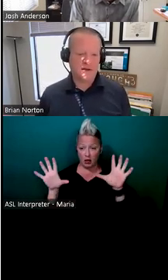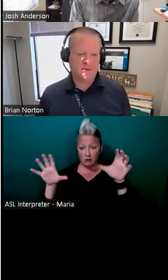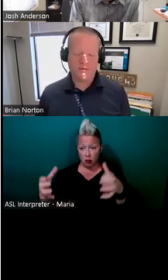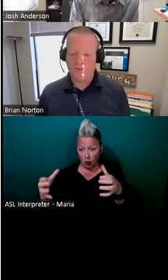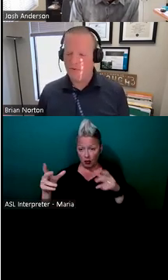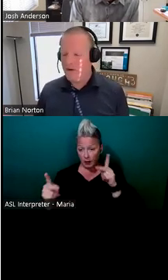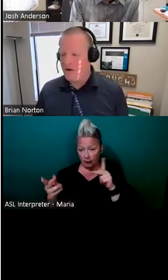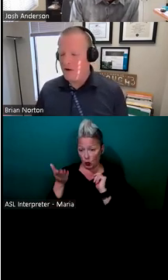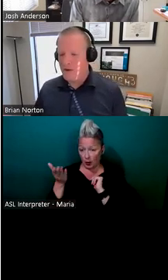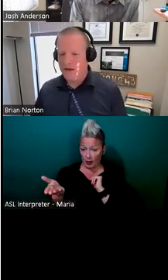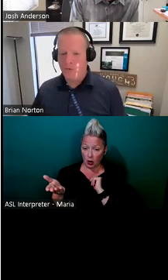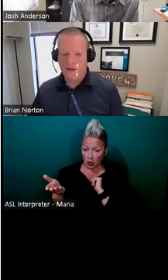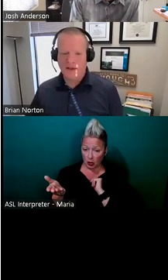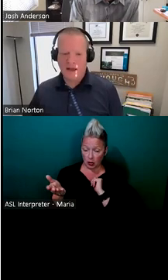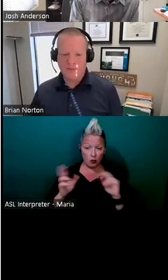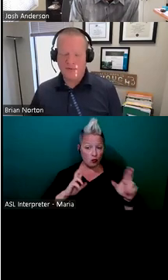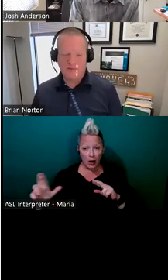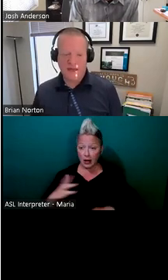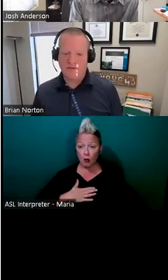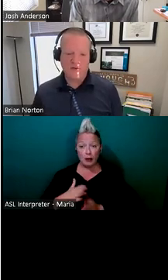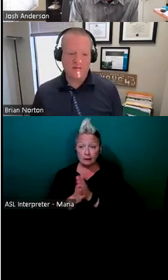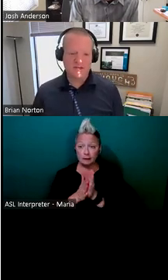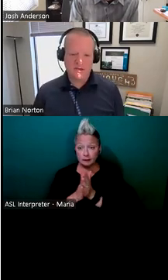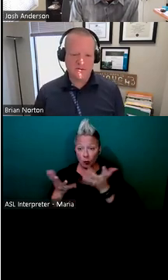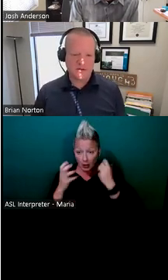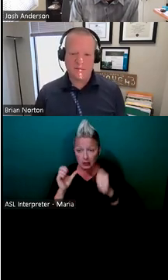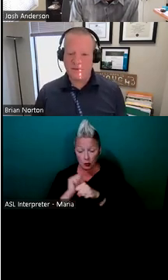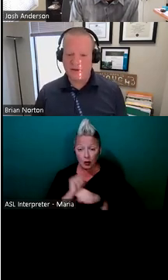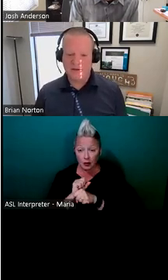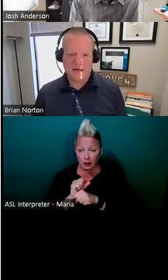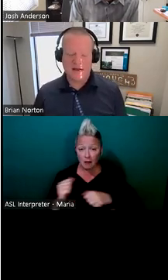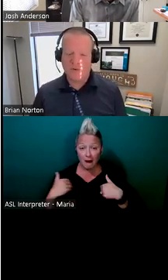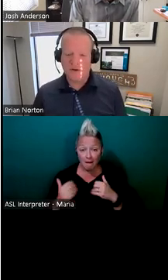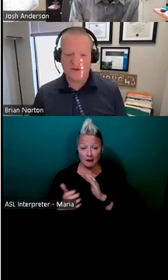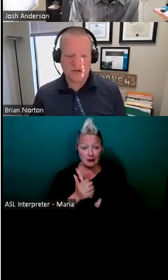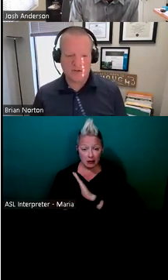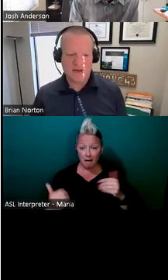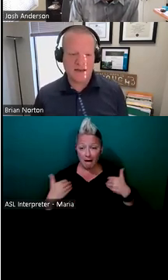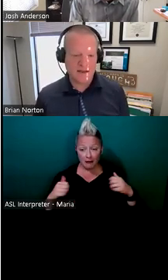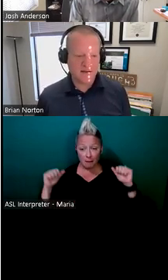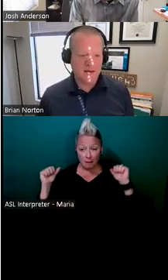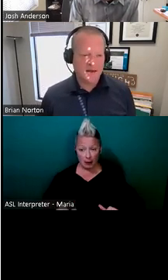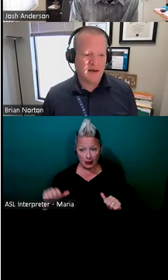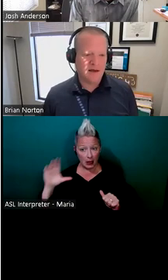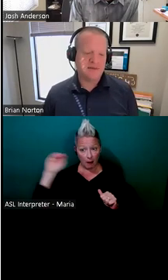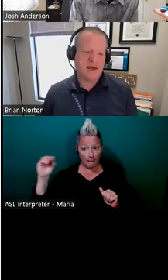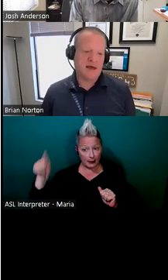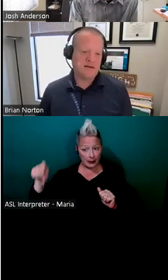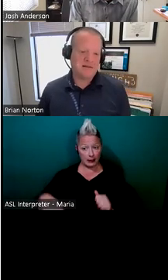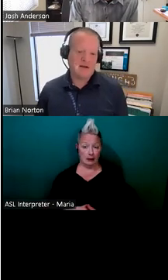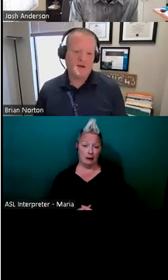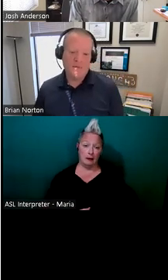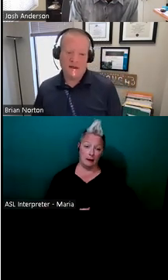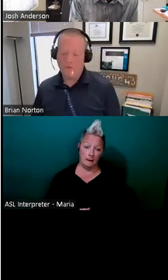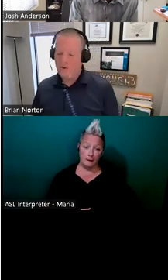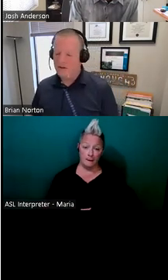there, um, who are ready, willing, and able. They have all the skills and the abilities that an organization might need, um, that,